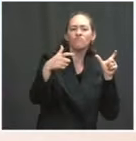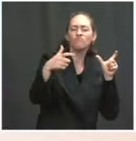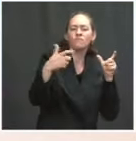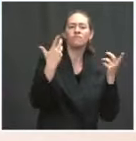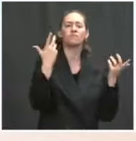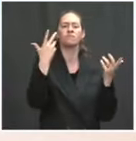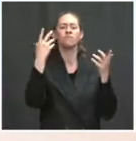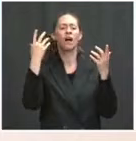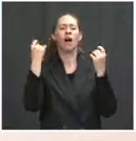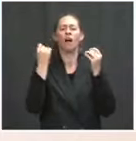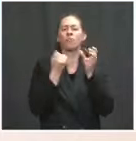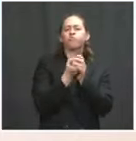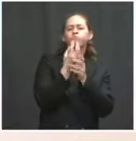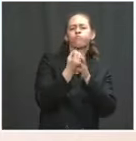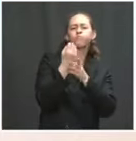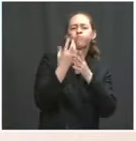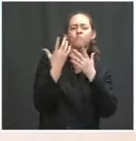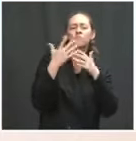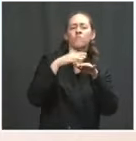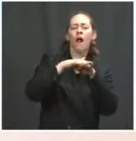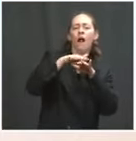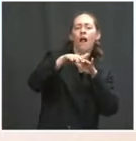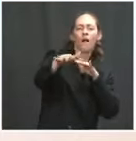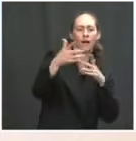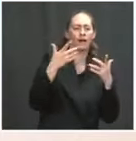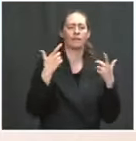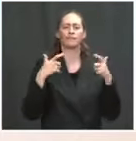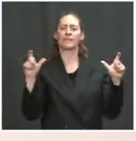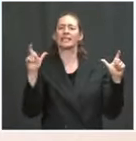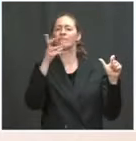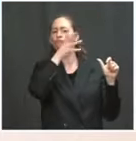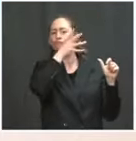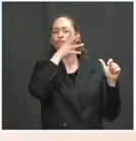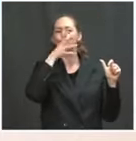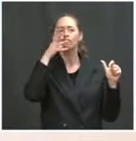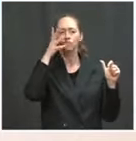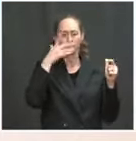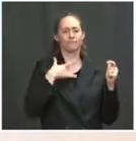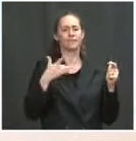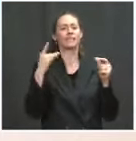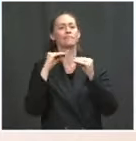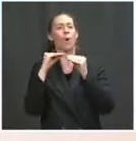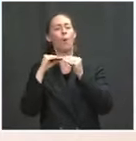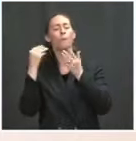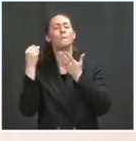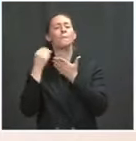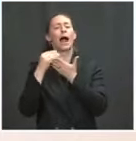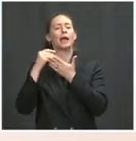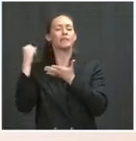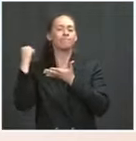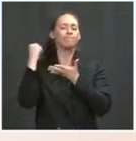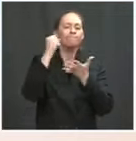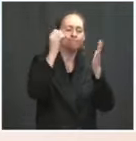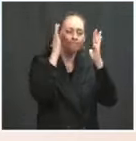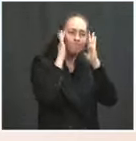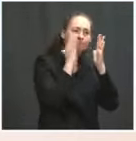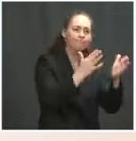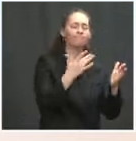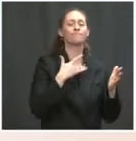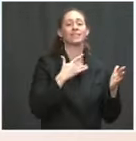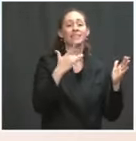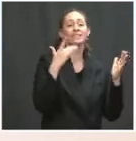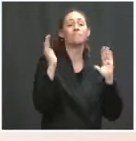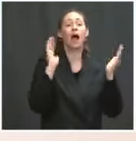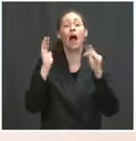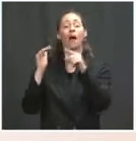reason for doing what we are doing. I think it has to be complemented with additional steps which the American Rescue Plan provides, an equity